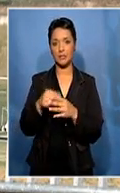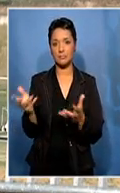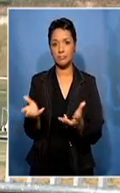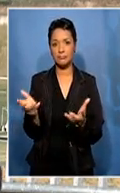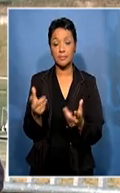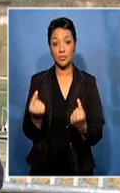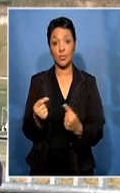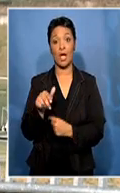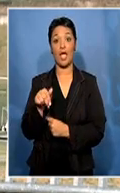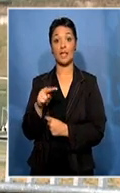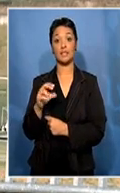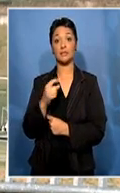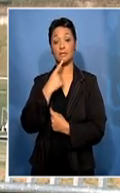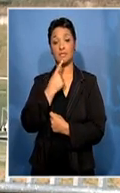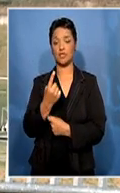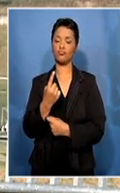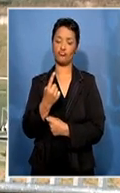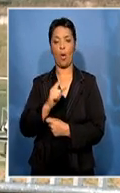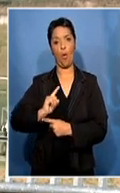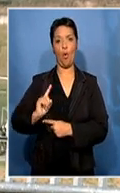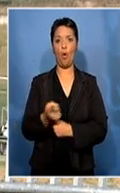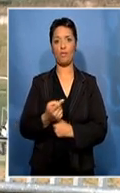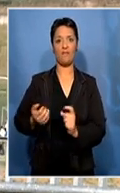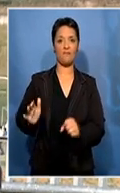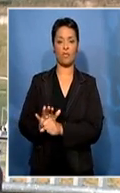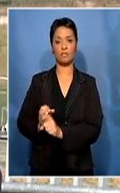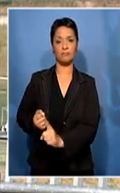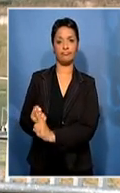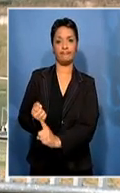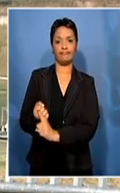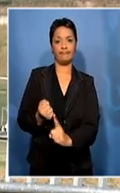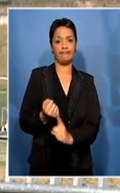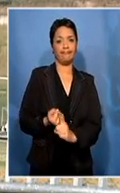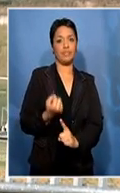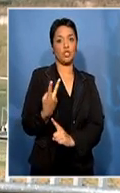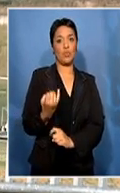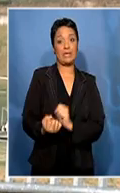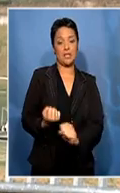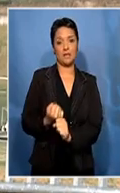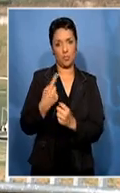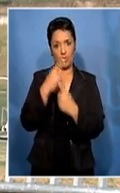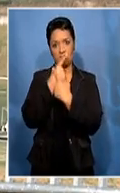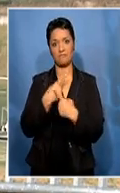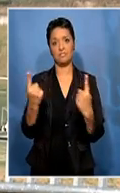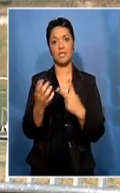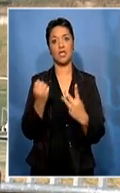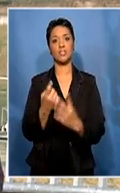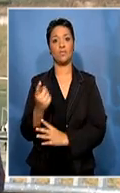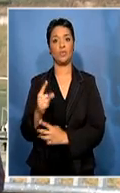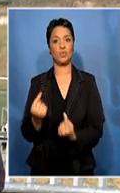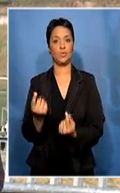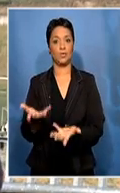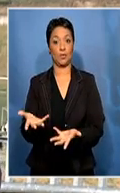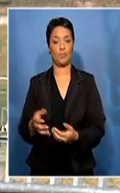ANC has made it clear it will leave no stone unturned in telling its achievements of the past 20 years. Mzande Lembeche,